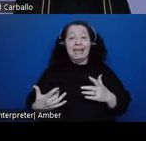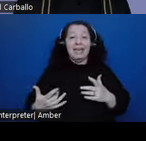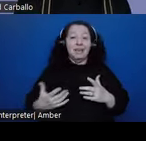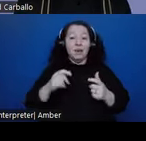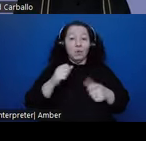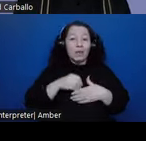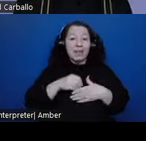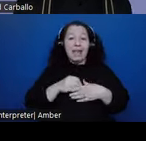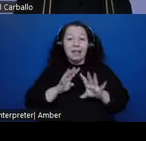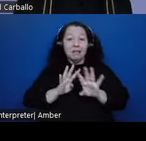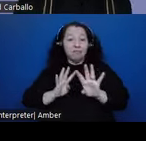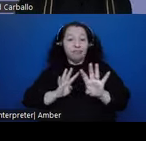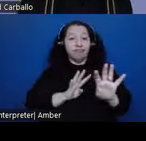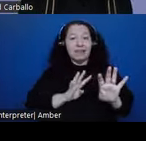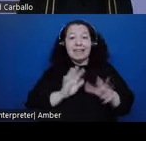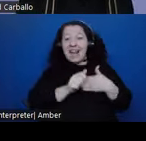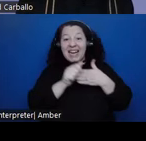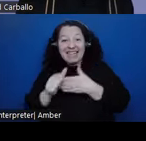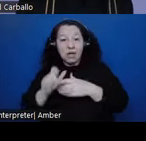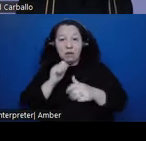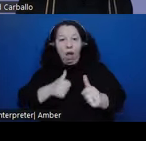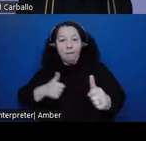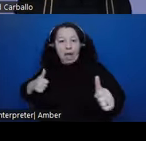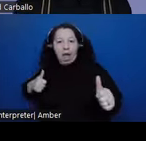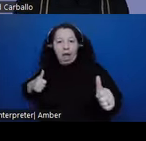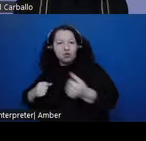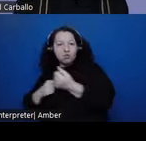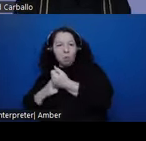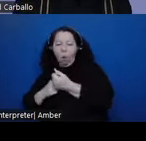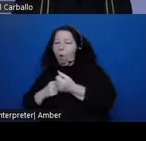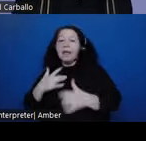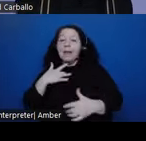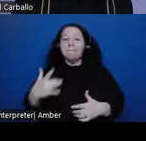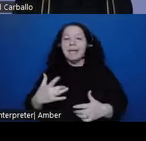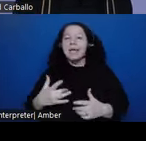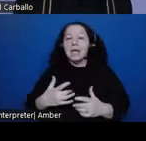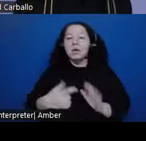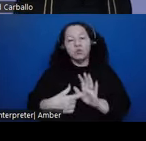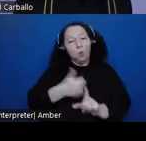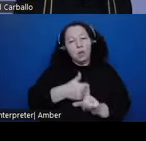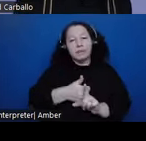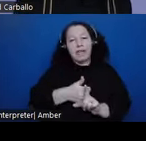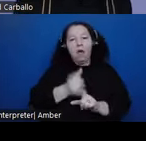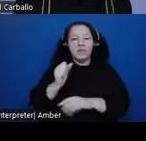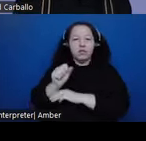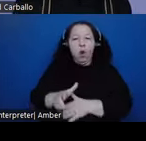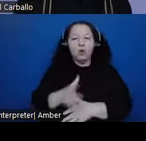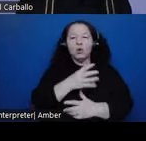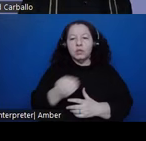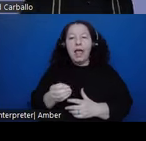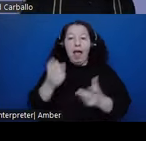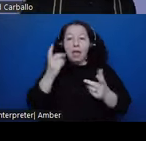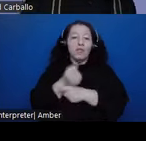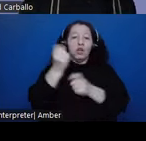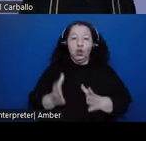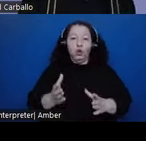the charge here rather than being behind as some supporting role. So they're depicting themselves as conquerors and victors rather